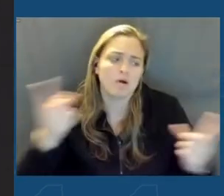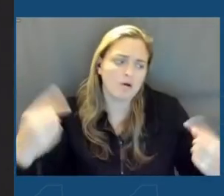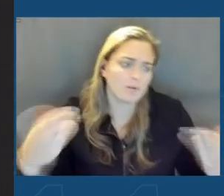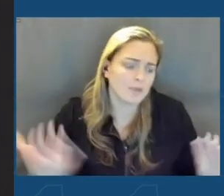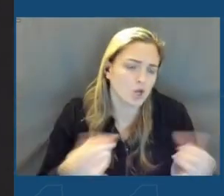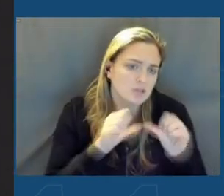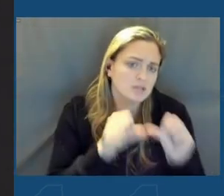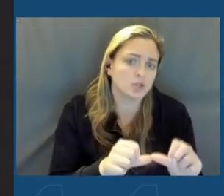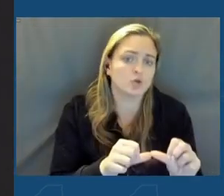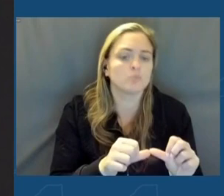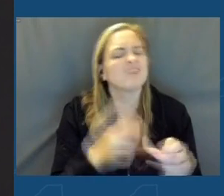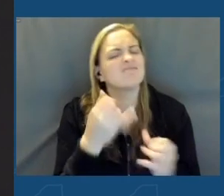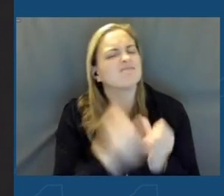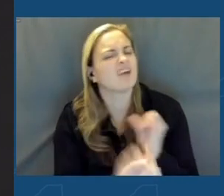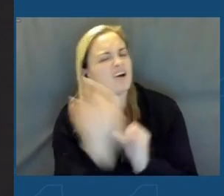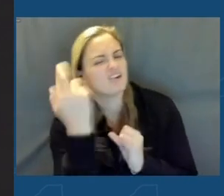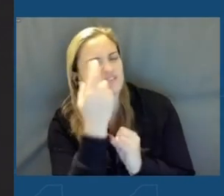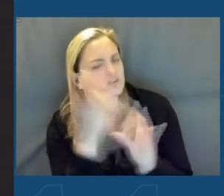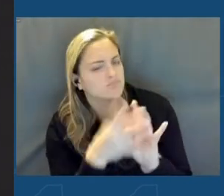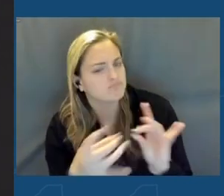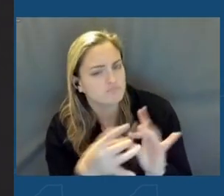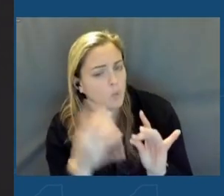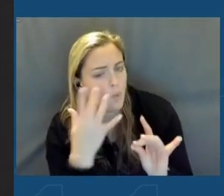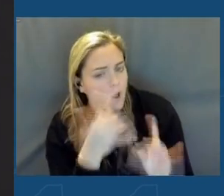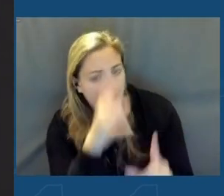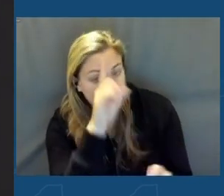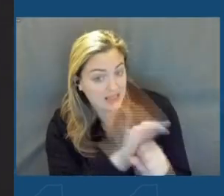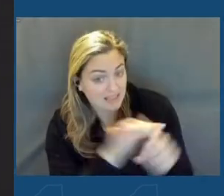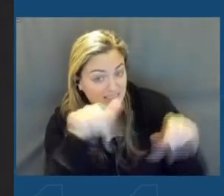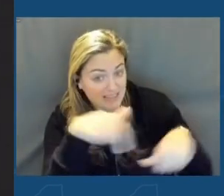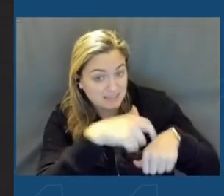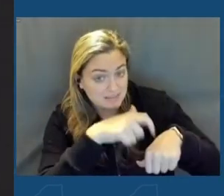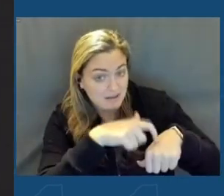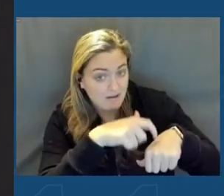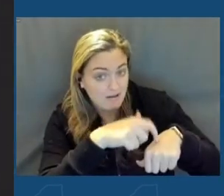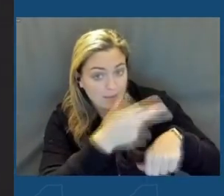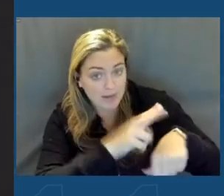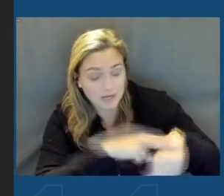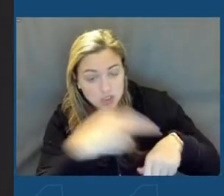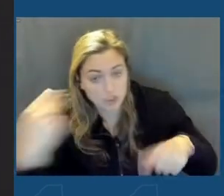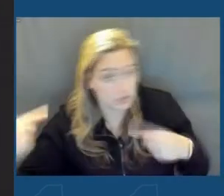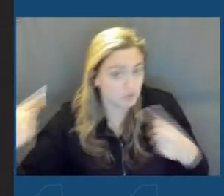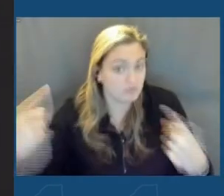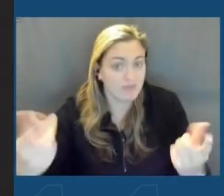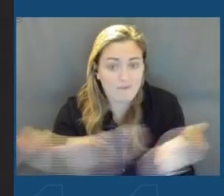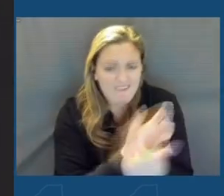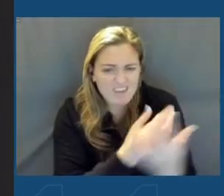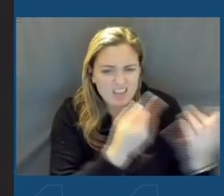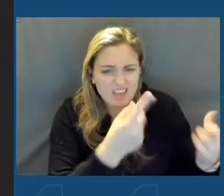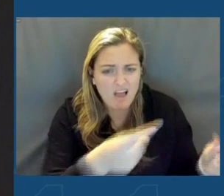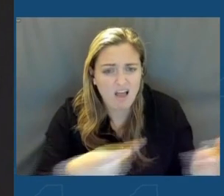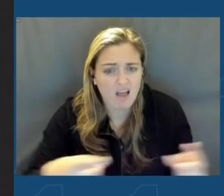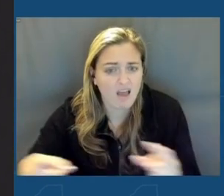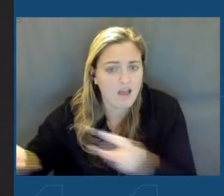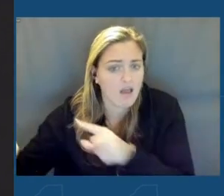one more final reason I want to mention on why I believe at this particular time in our nation's history with everything that's happening